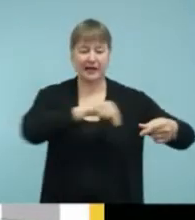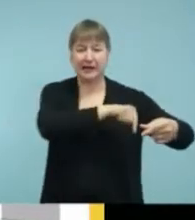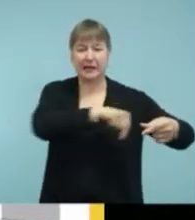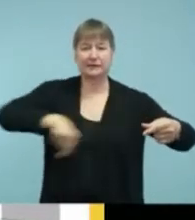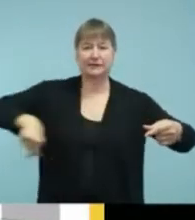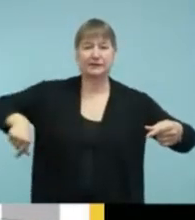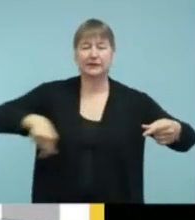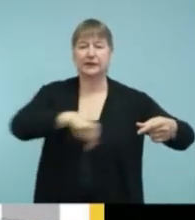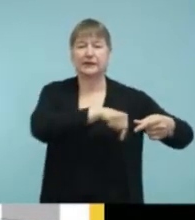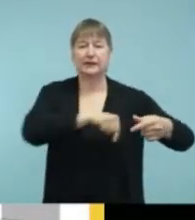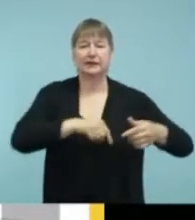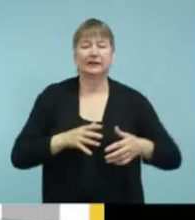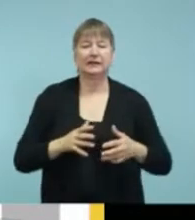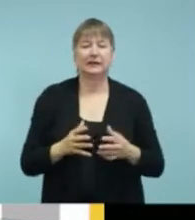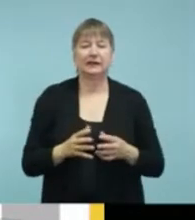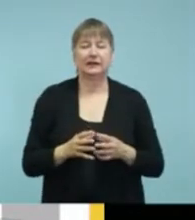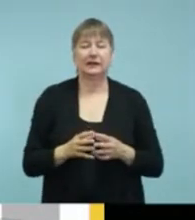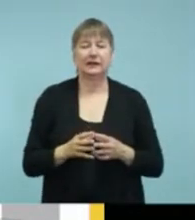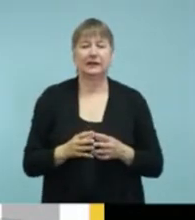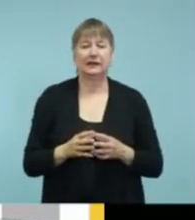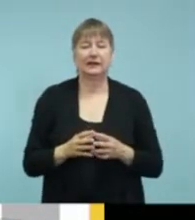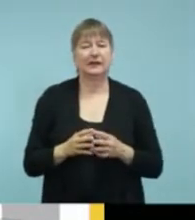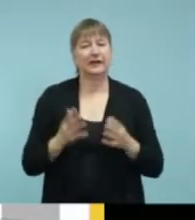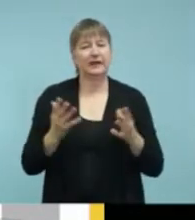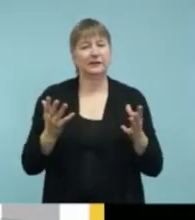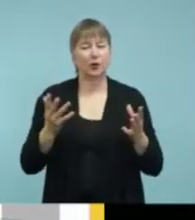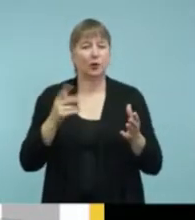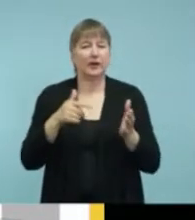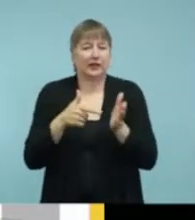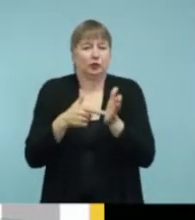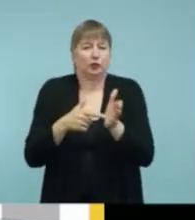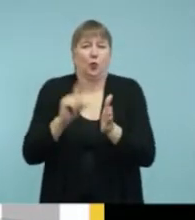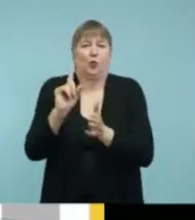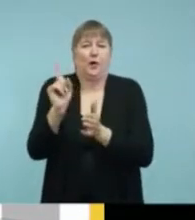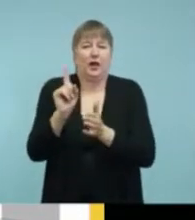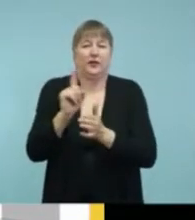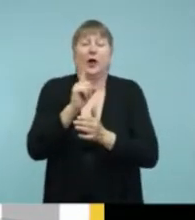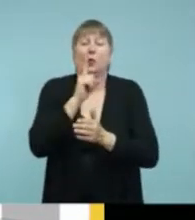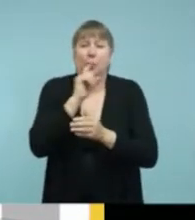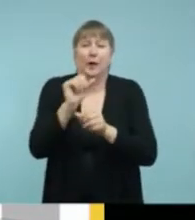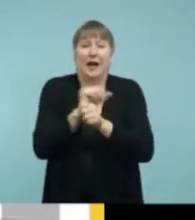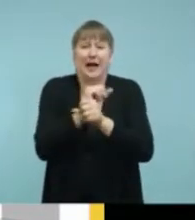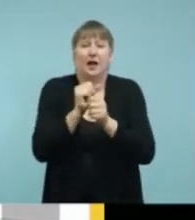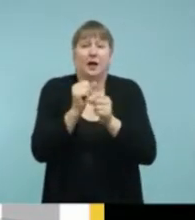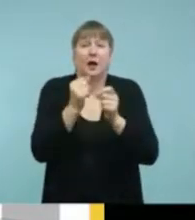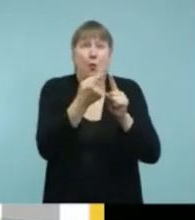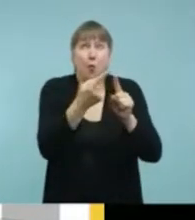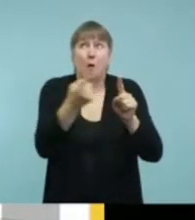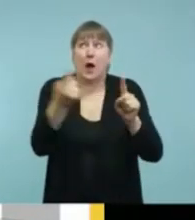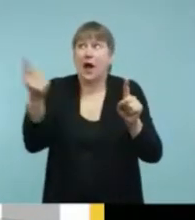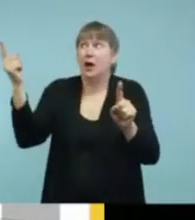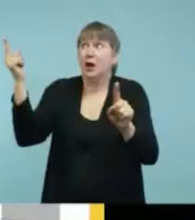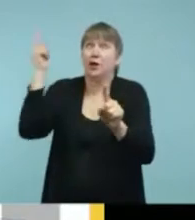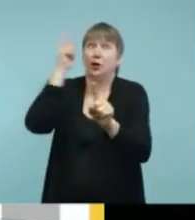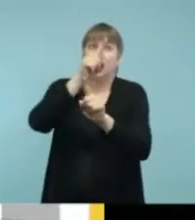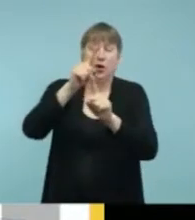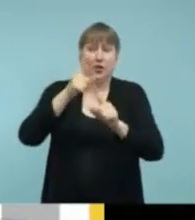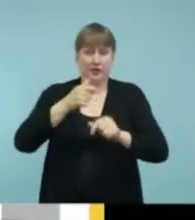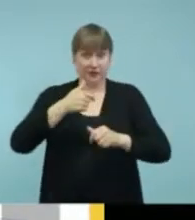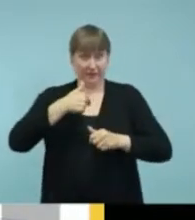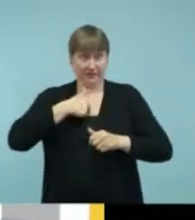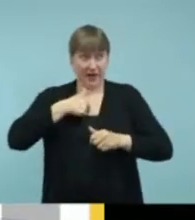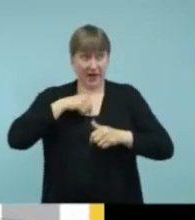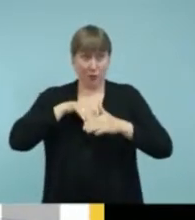show where the physical wire is around the room. So, if I went into that room and it was telecoil